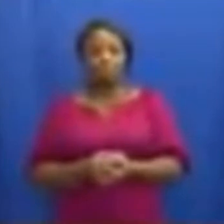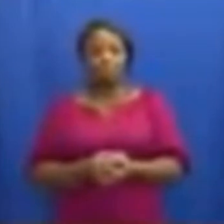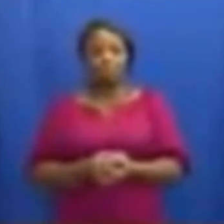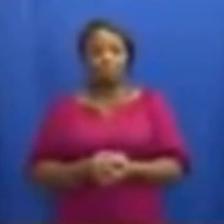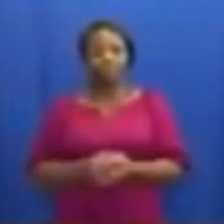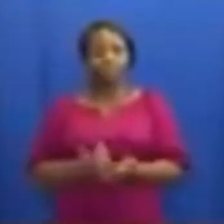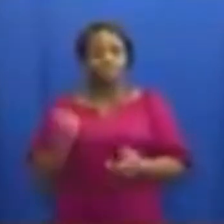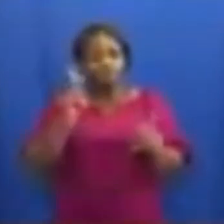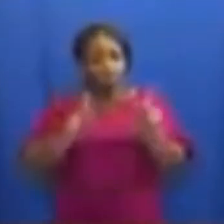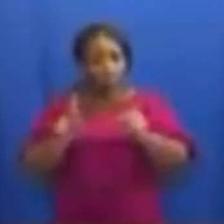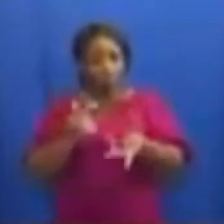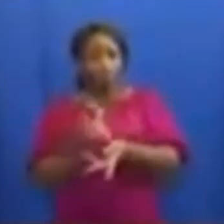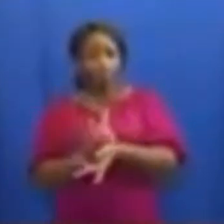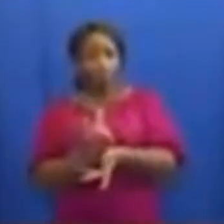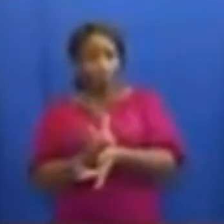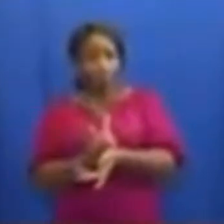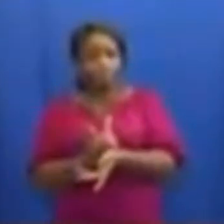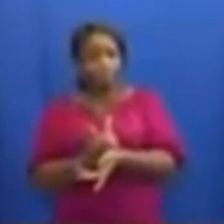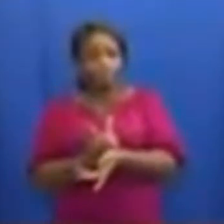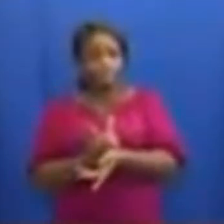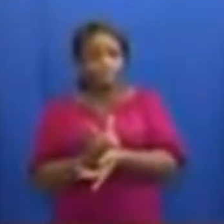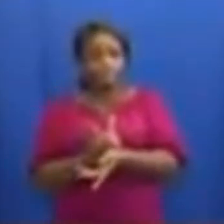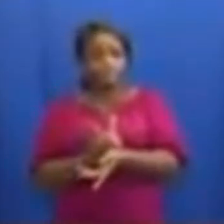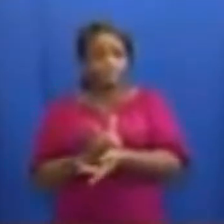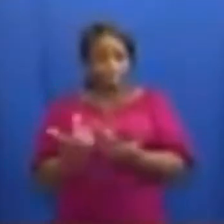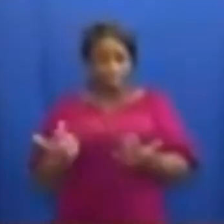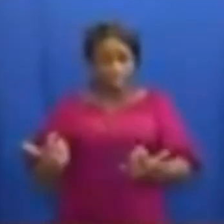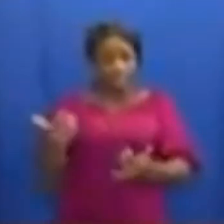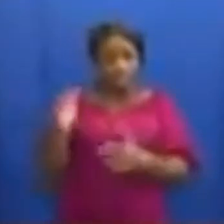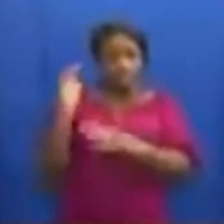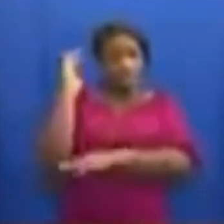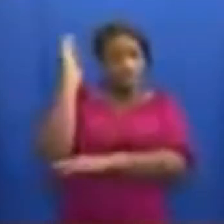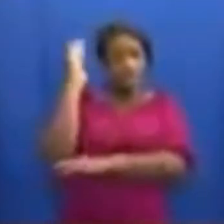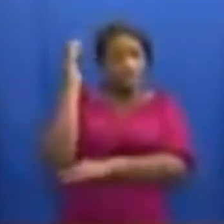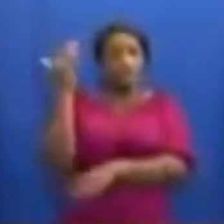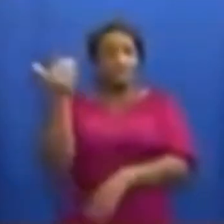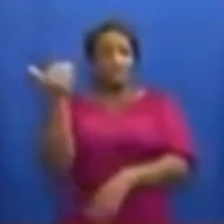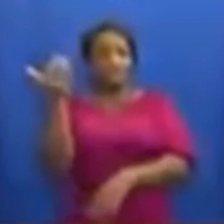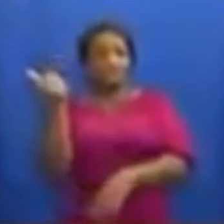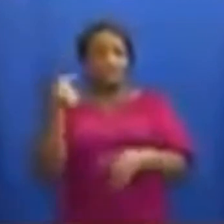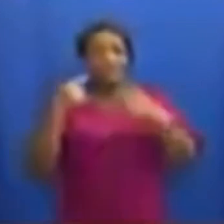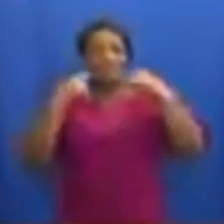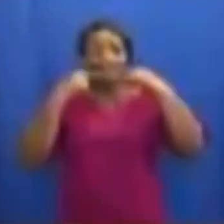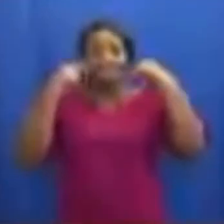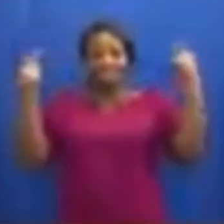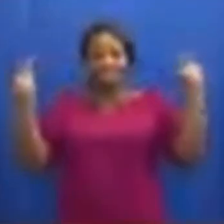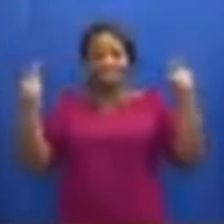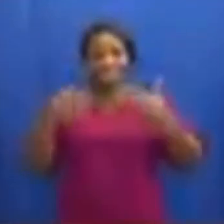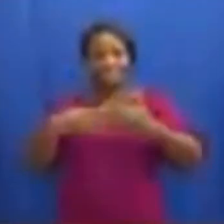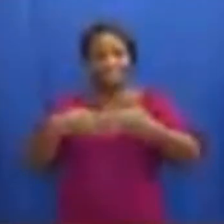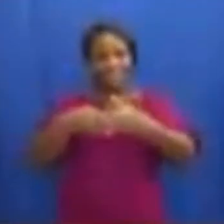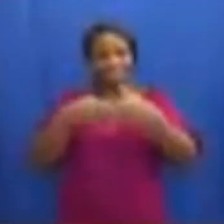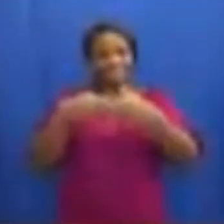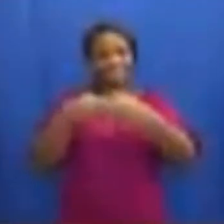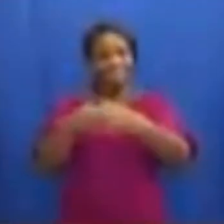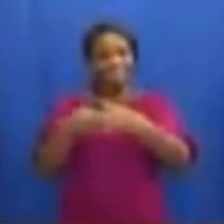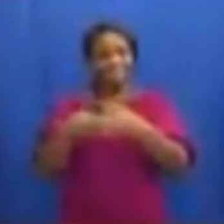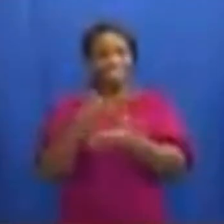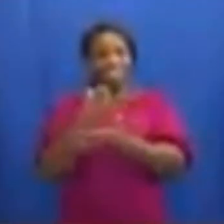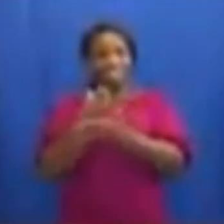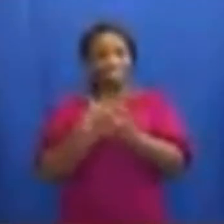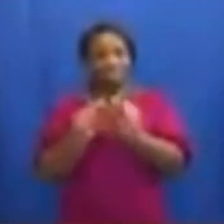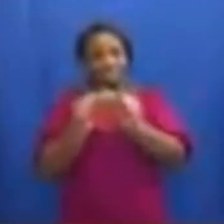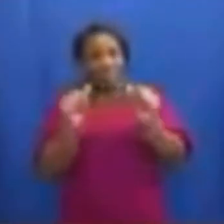Fellow Ghanaians, in Update Number 15, I announced the easing of restrictions in some